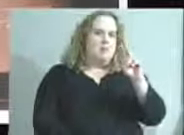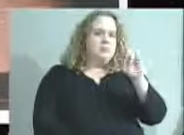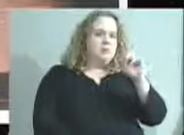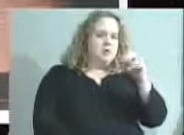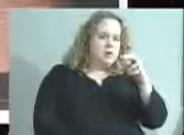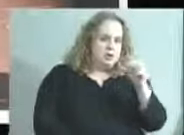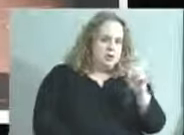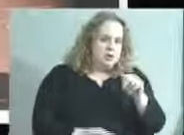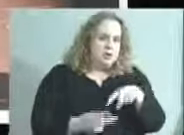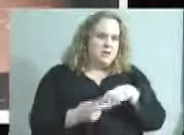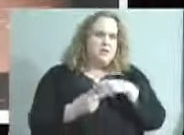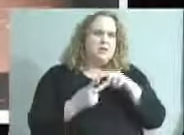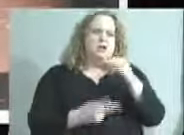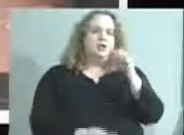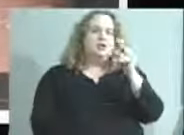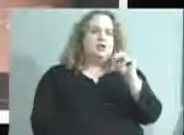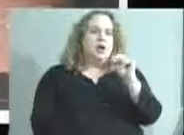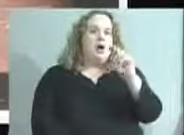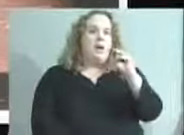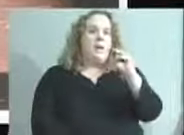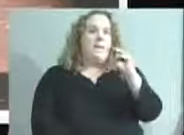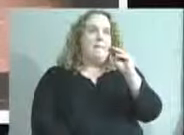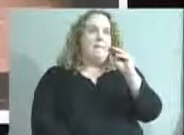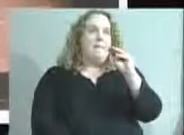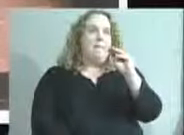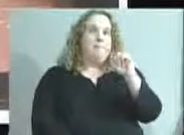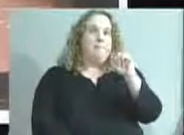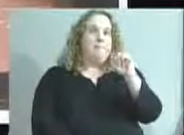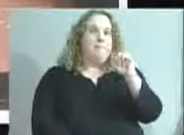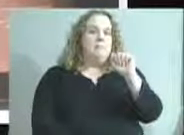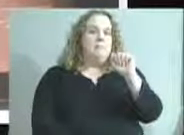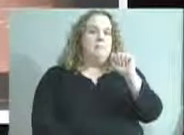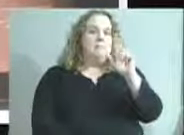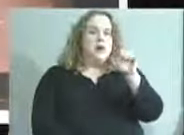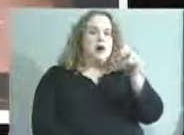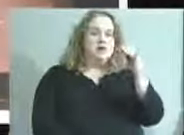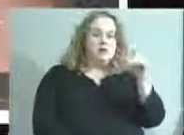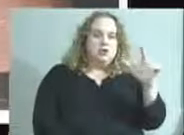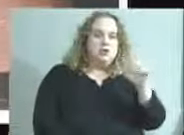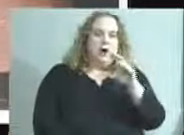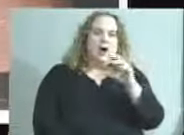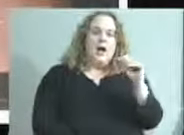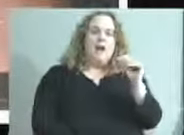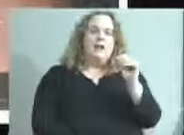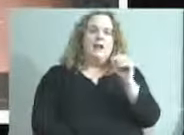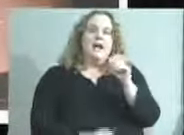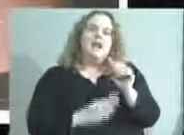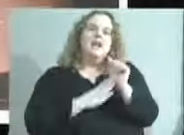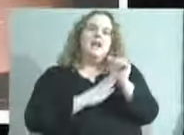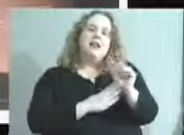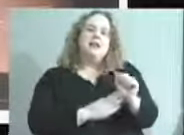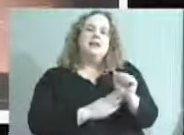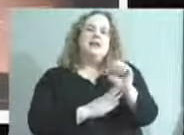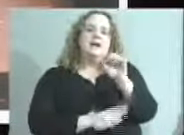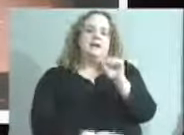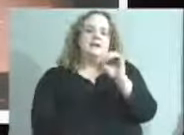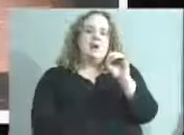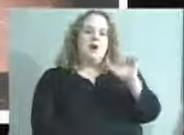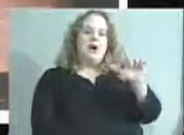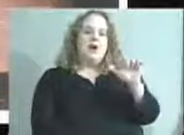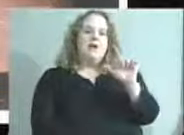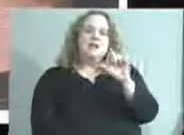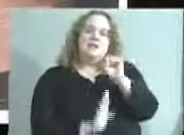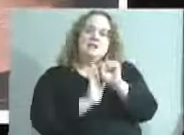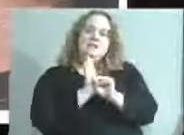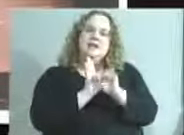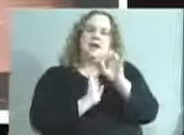Dr. Gwen Snow, and Ms. Mercaderes at Seoul State of Latinos in Louisville on a Saturday morning. And the mayor was there